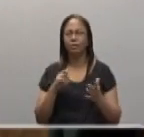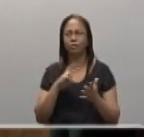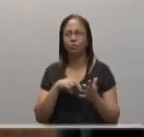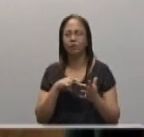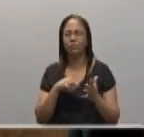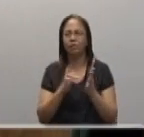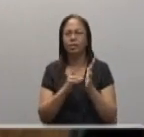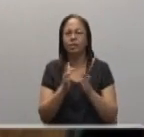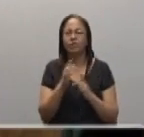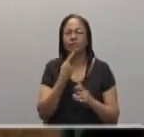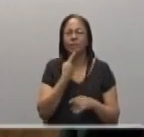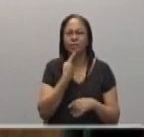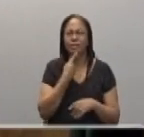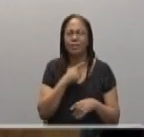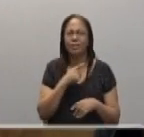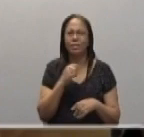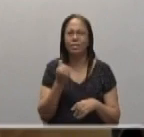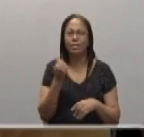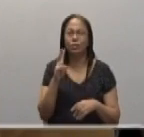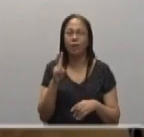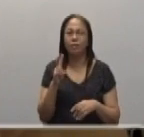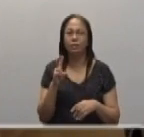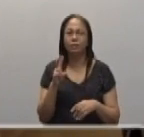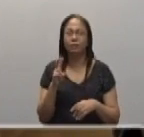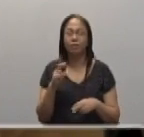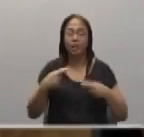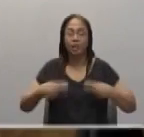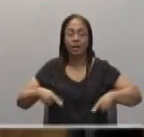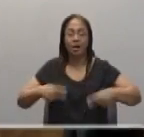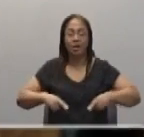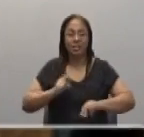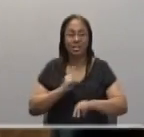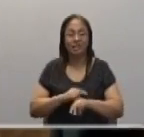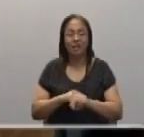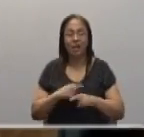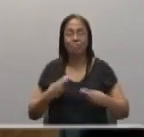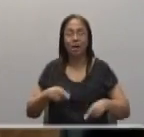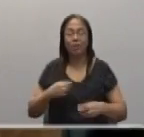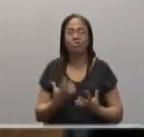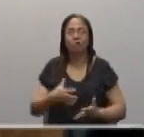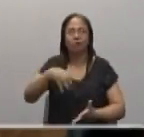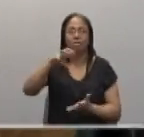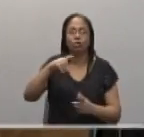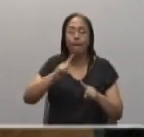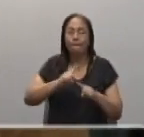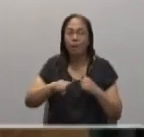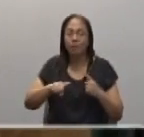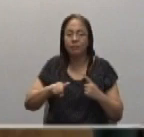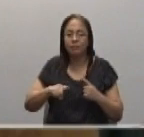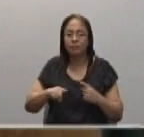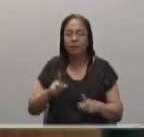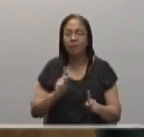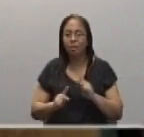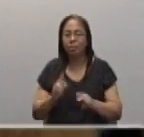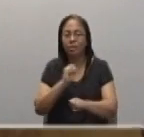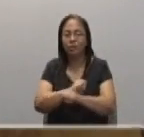Jesus tells that the harvest is rich, but the laborers are few. And so,